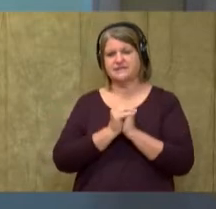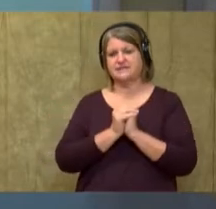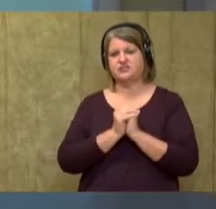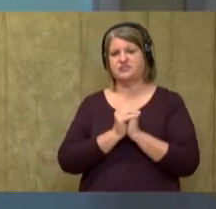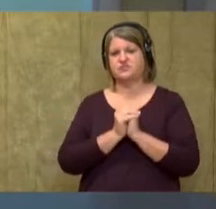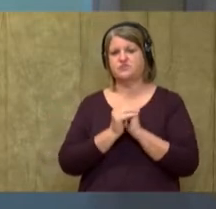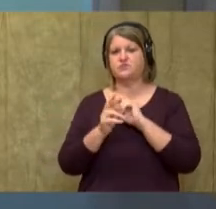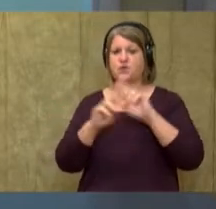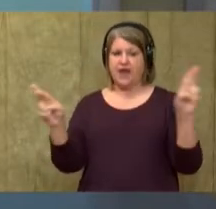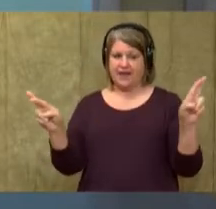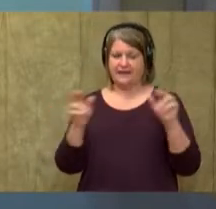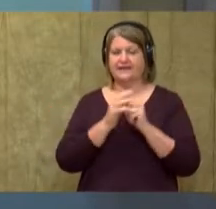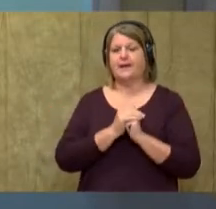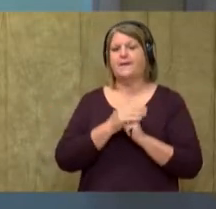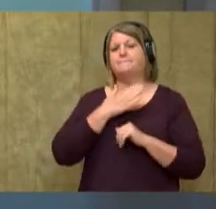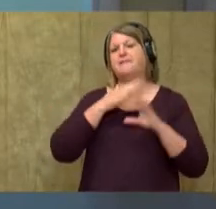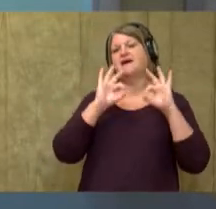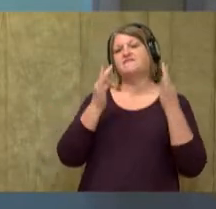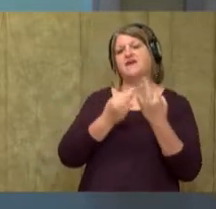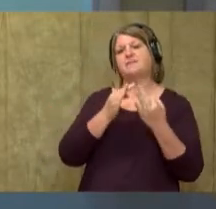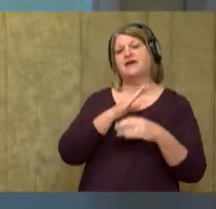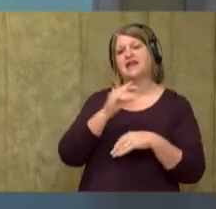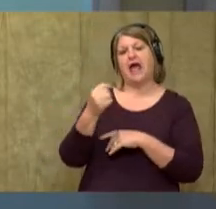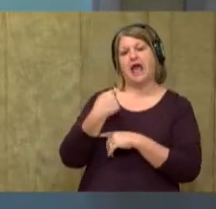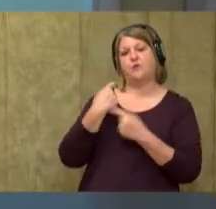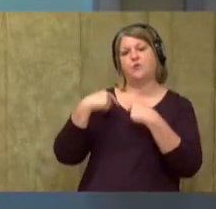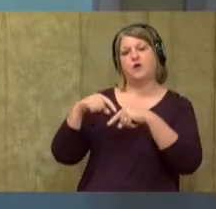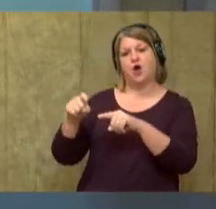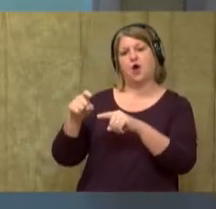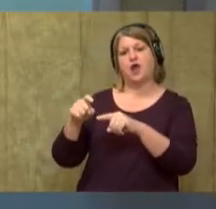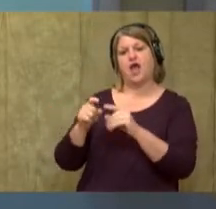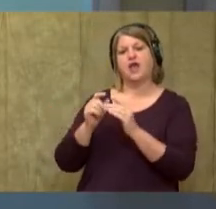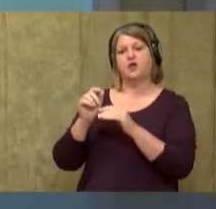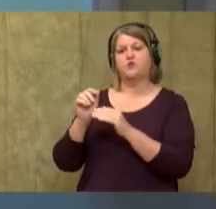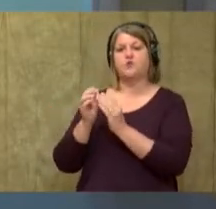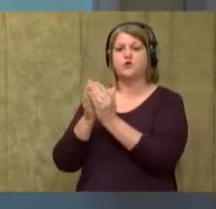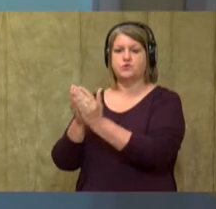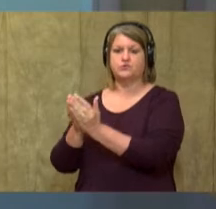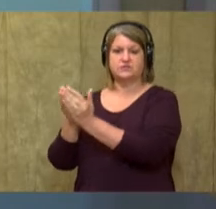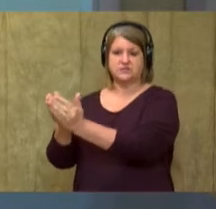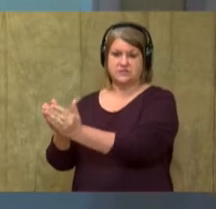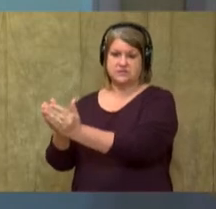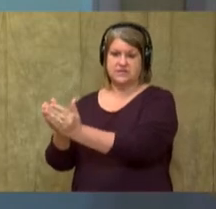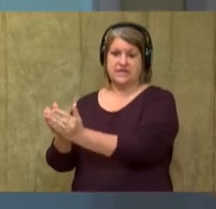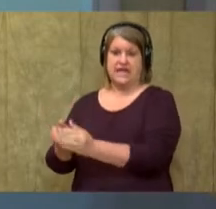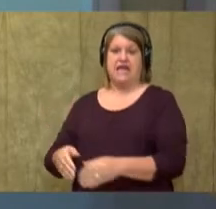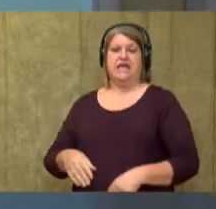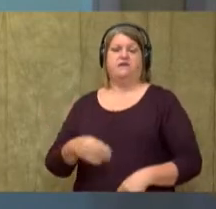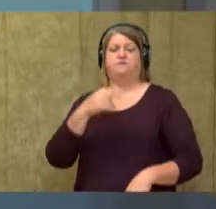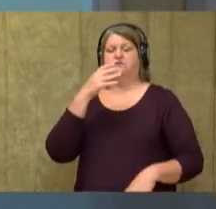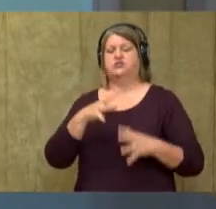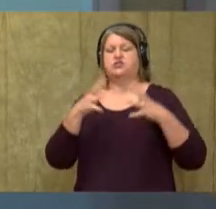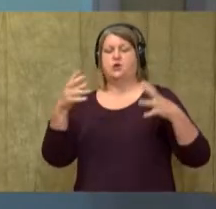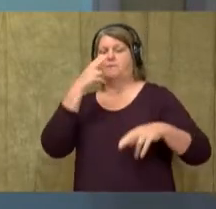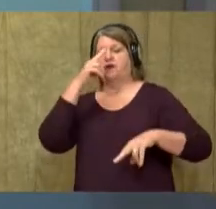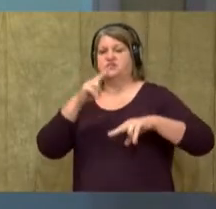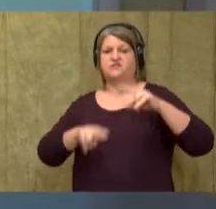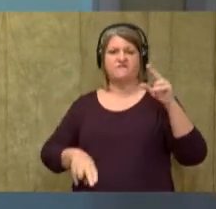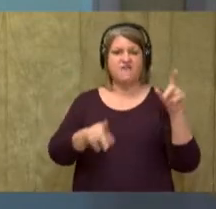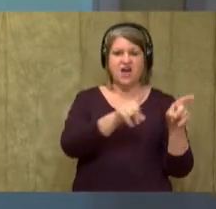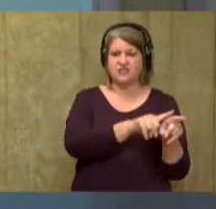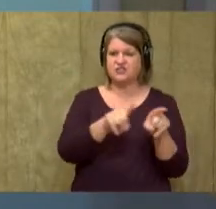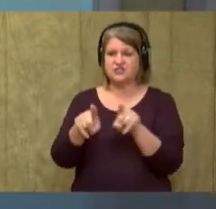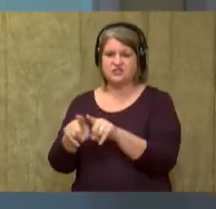Ready? Let's read. My family and I went on a cruise. It was so much fun. Too.